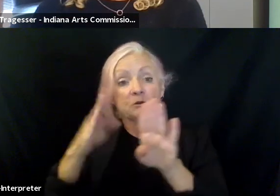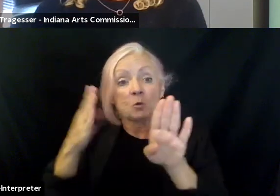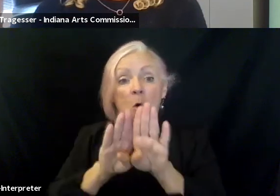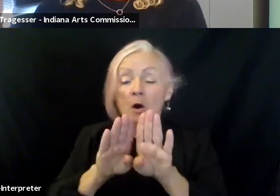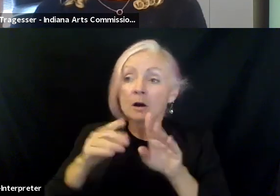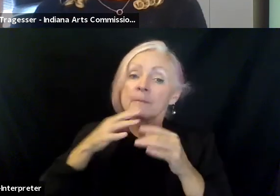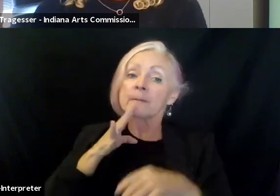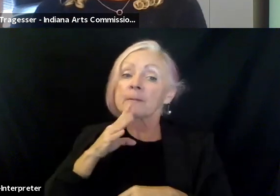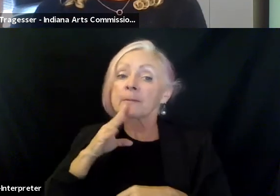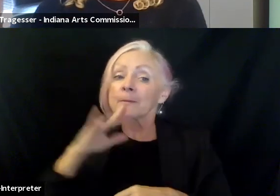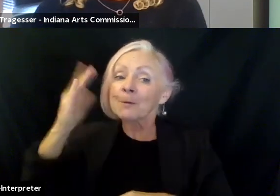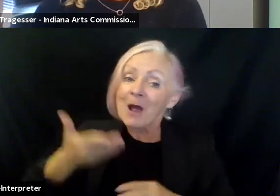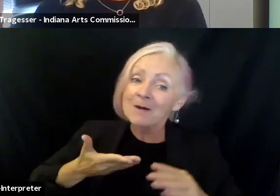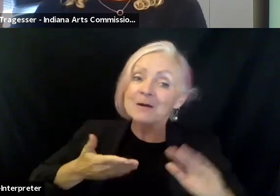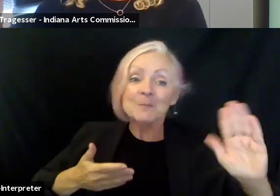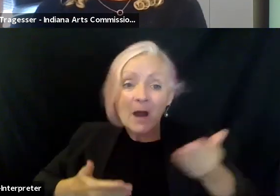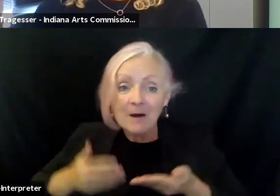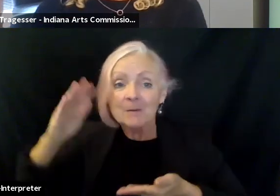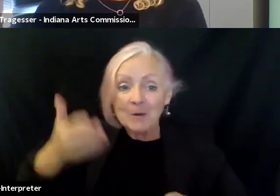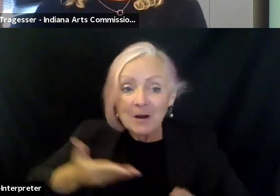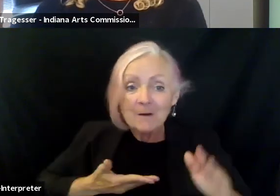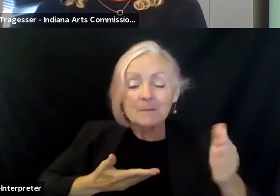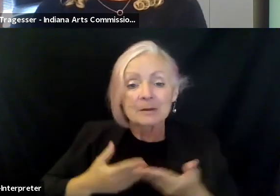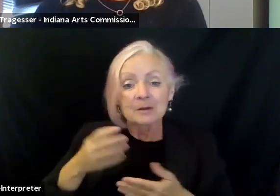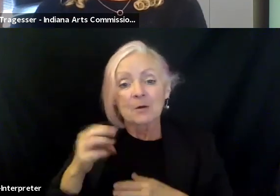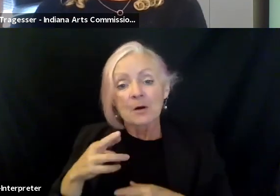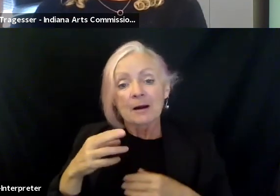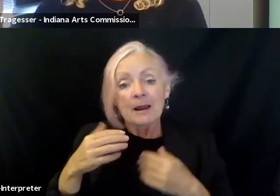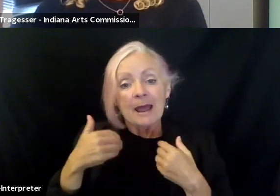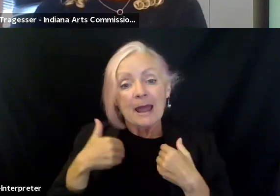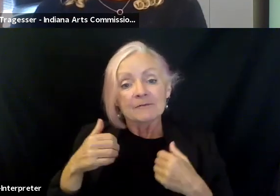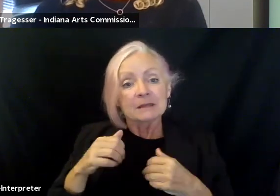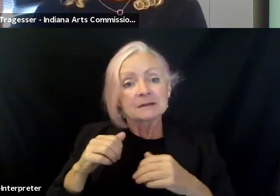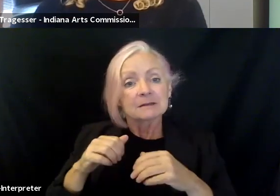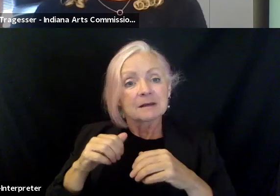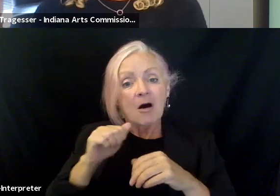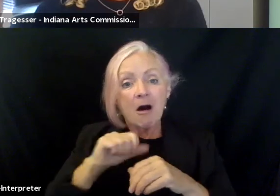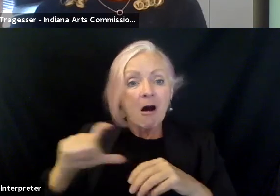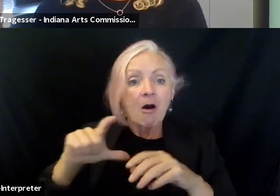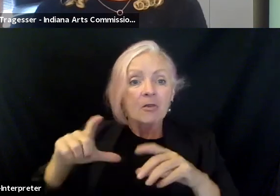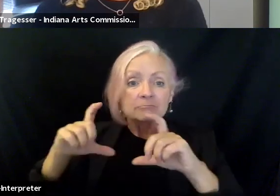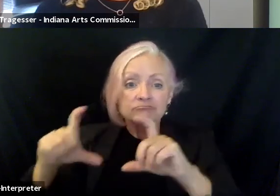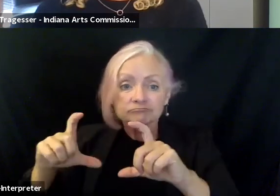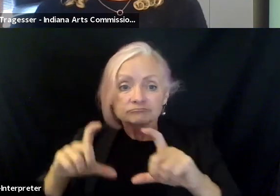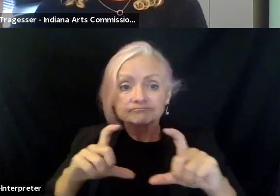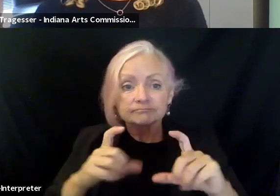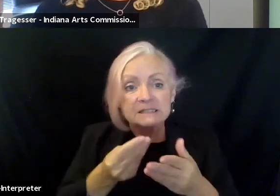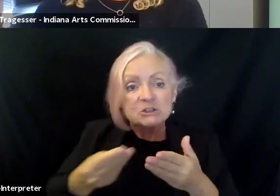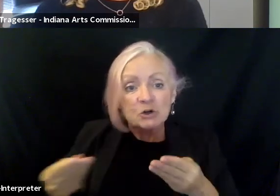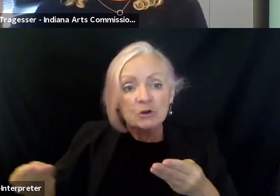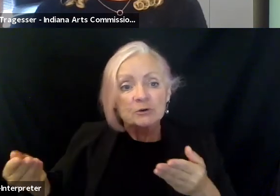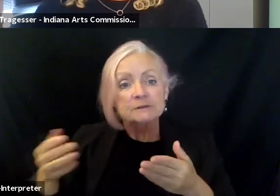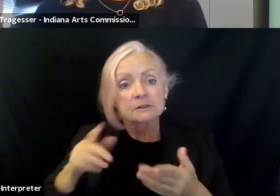or having all the materials translated, and getting funds for that. So the people were